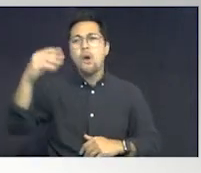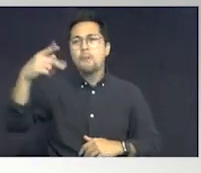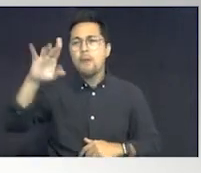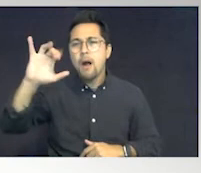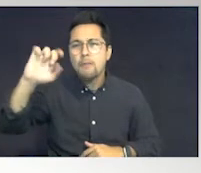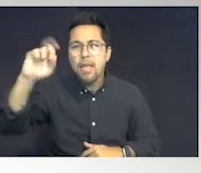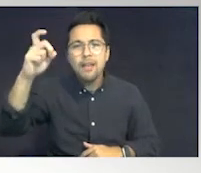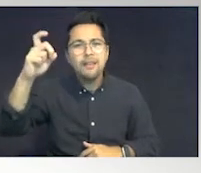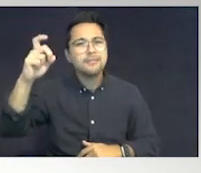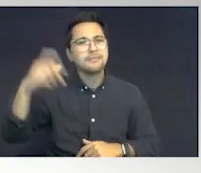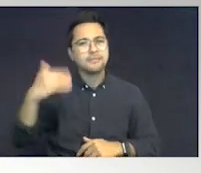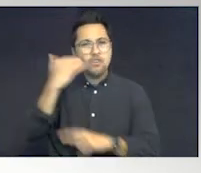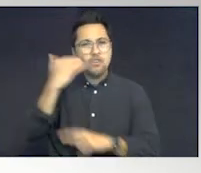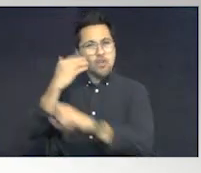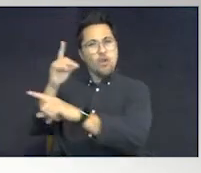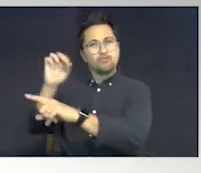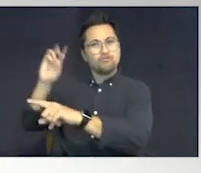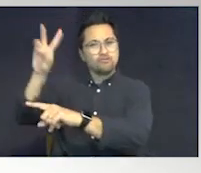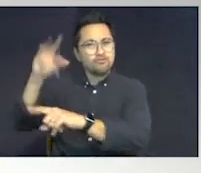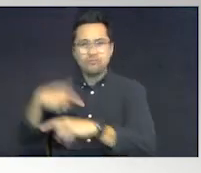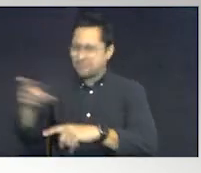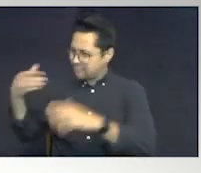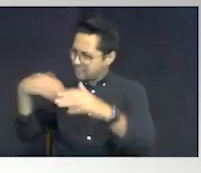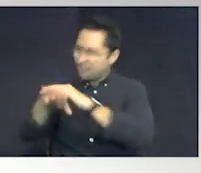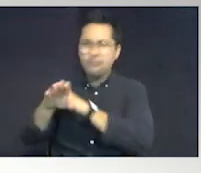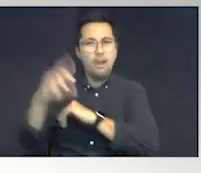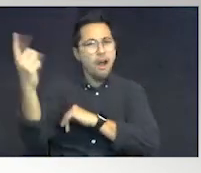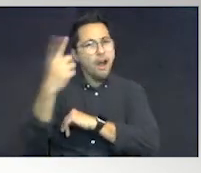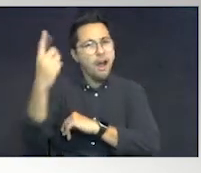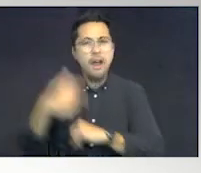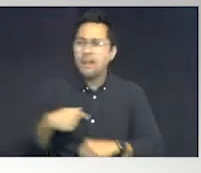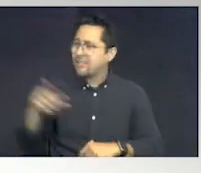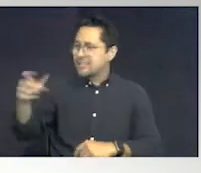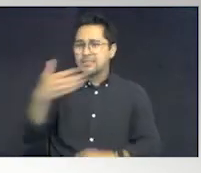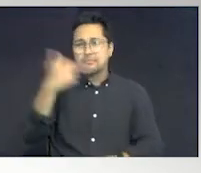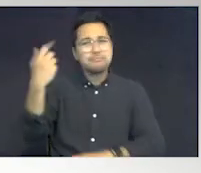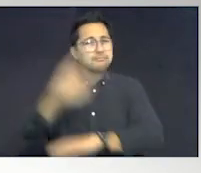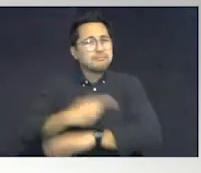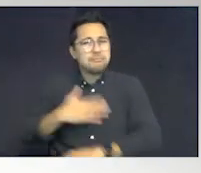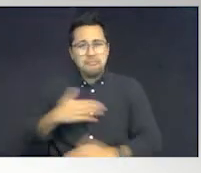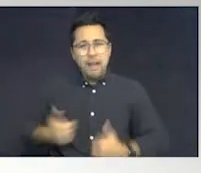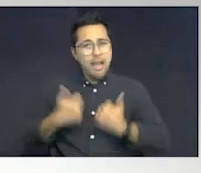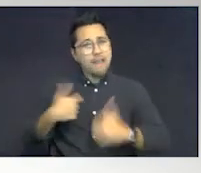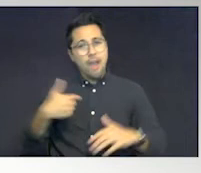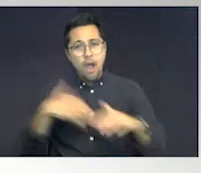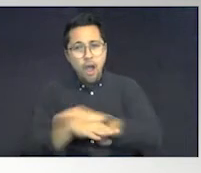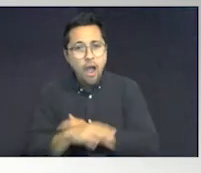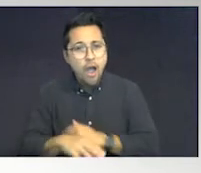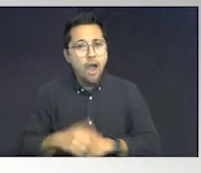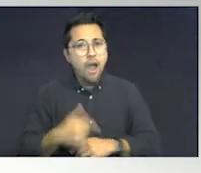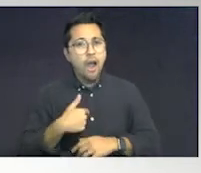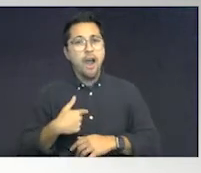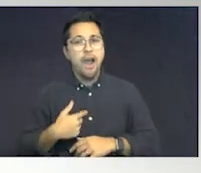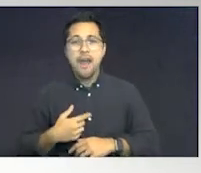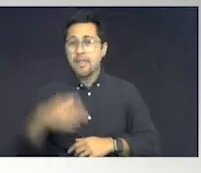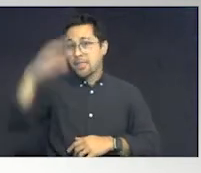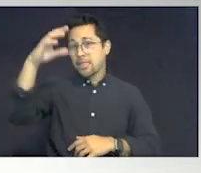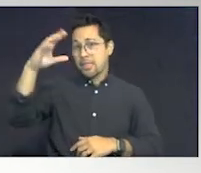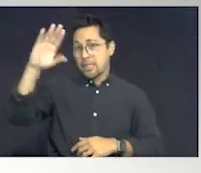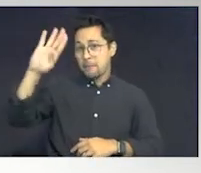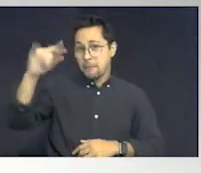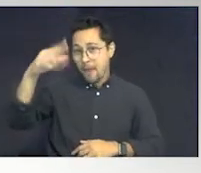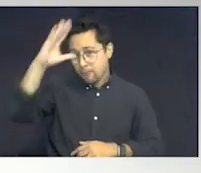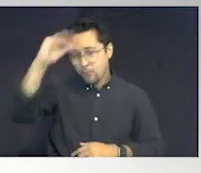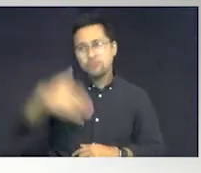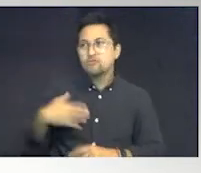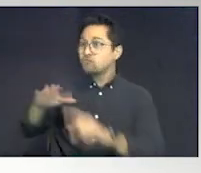Orlando. They know Drew. He goes in all the time, and it's the best day of my life. When I walk in the door, and my old bag boy comes running up, and he goes,